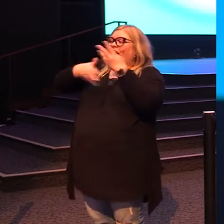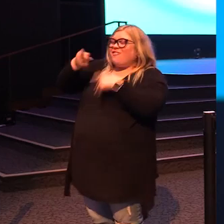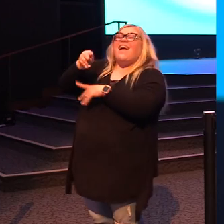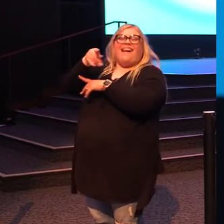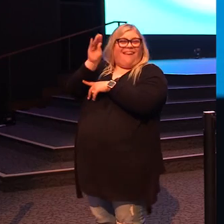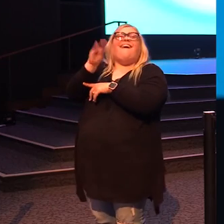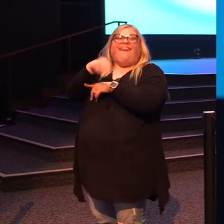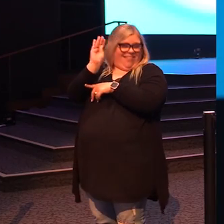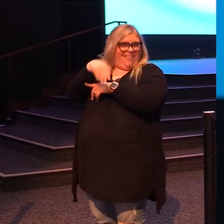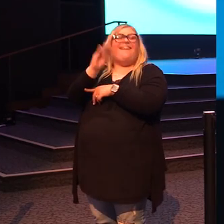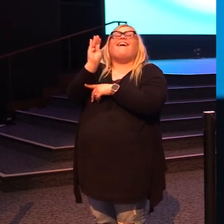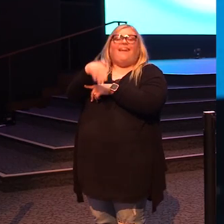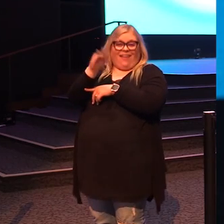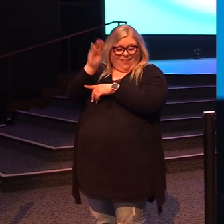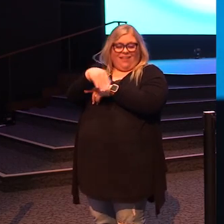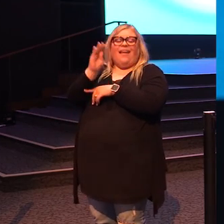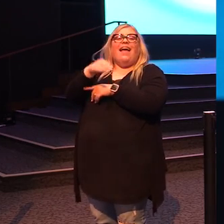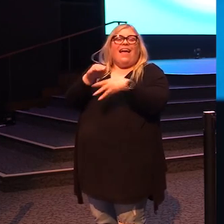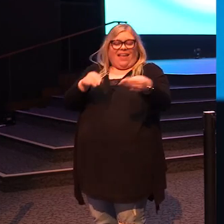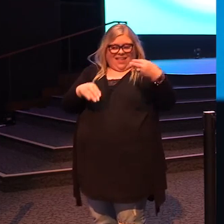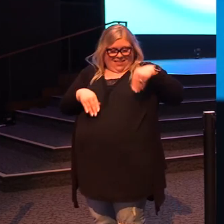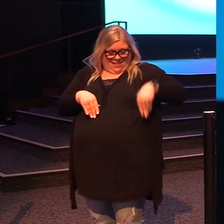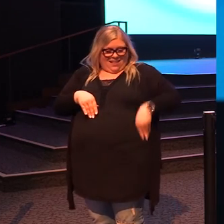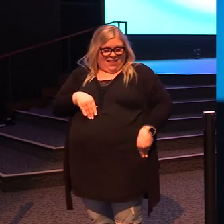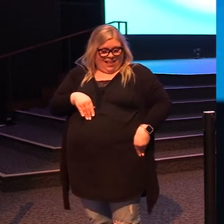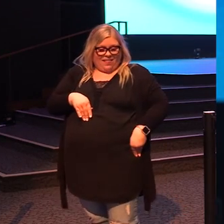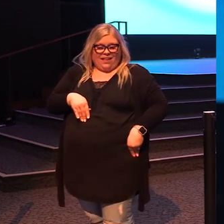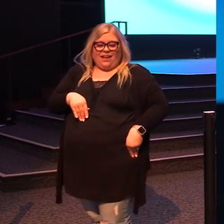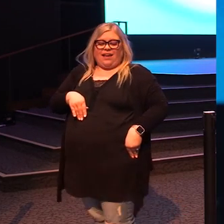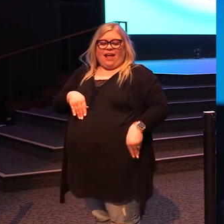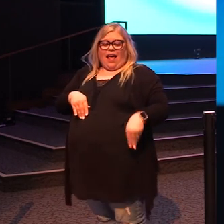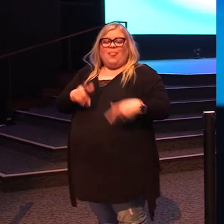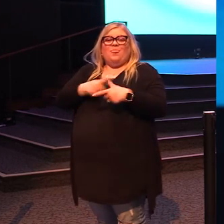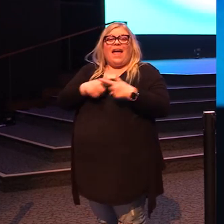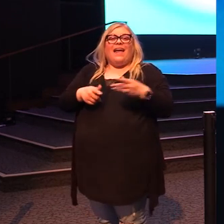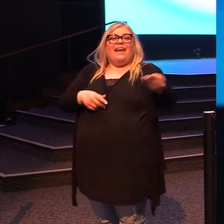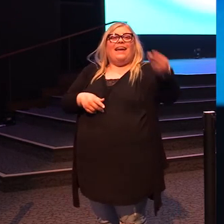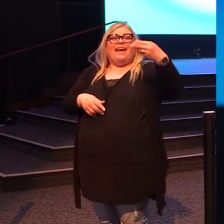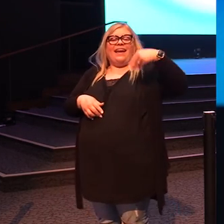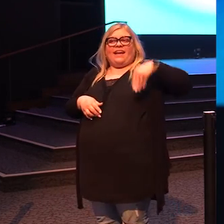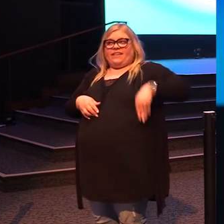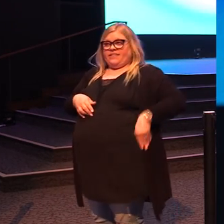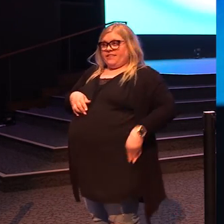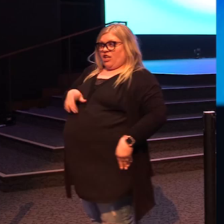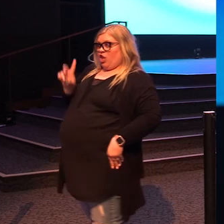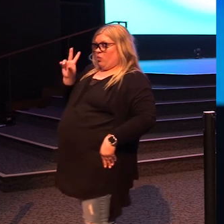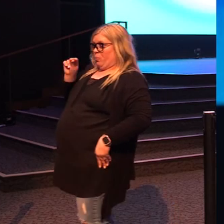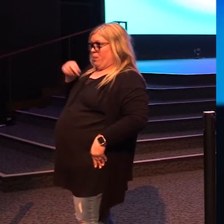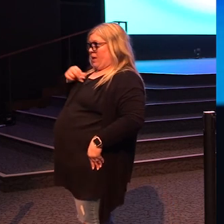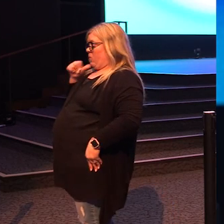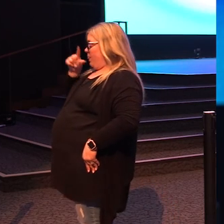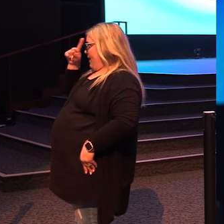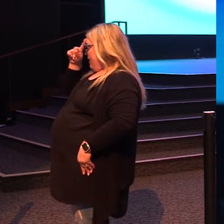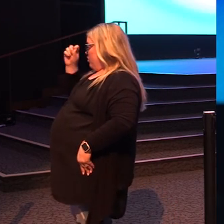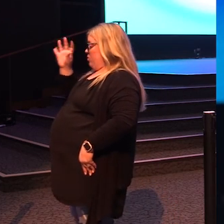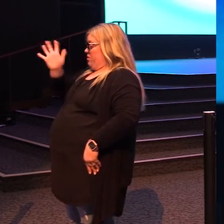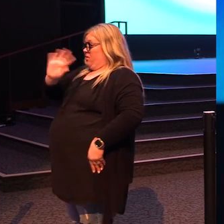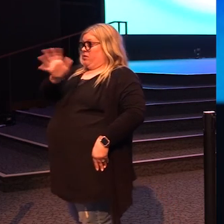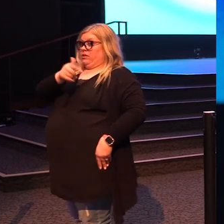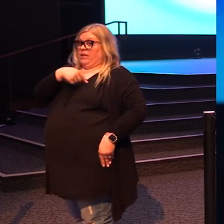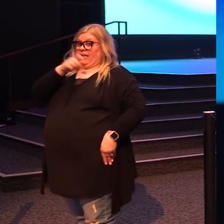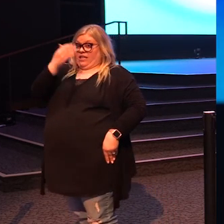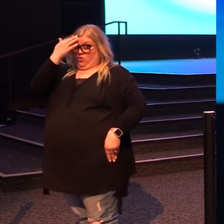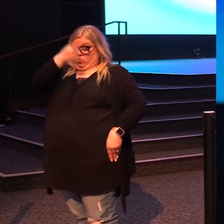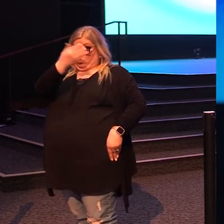your head and you take a card and then you go out the door and you drop it right back in your bag. She's like, I don't think so. I don't need nobody